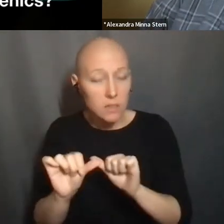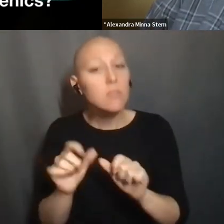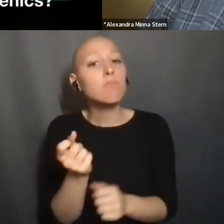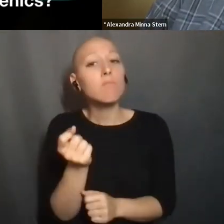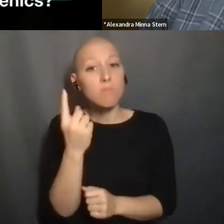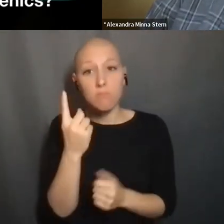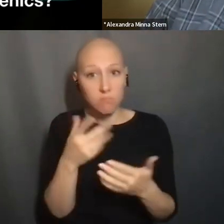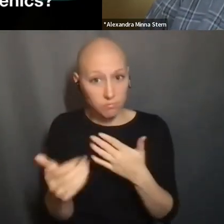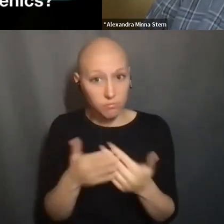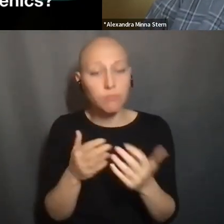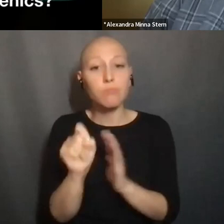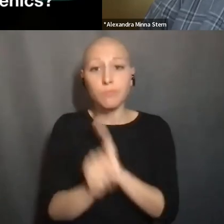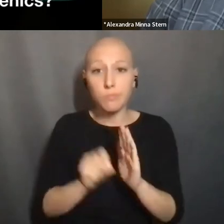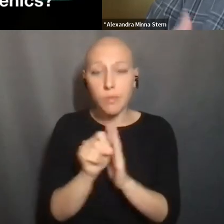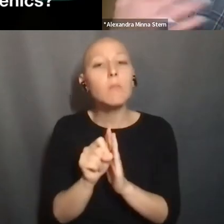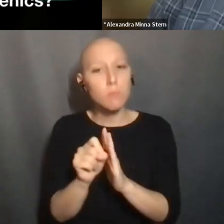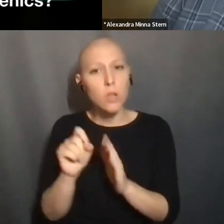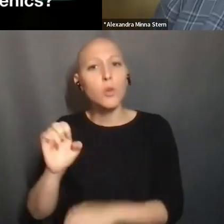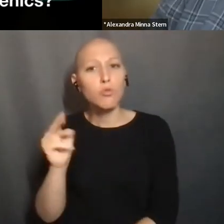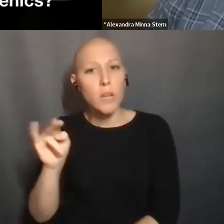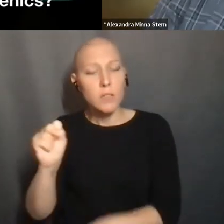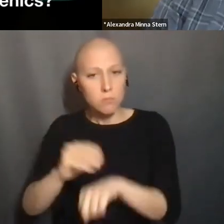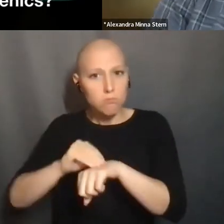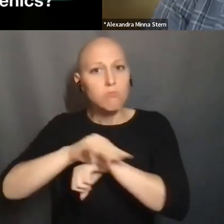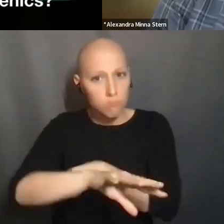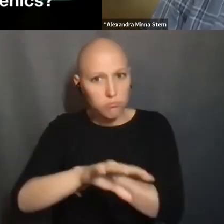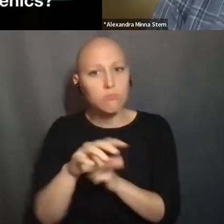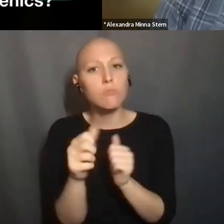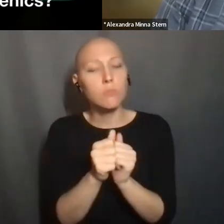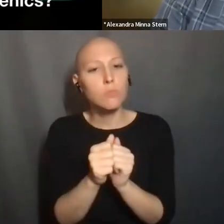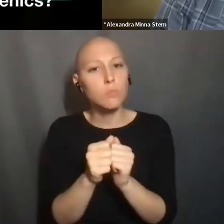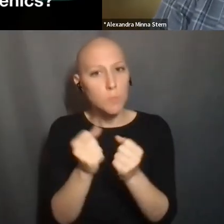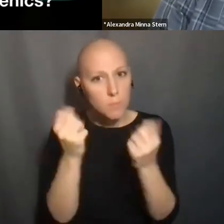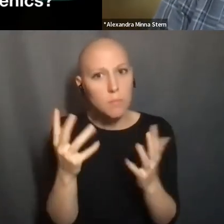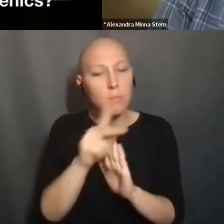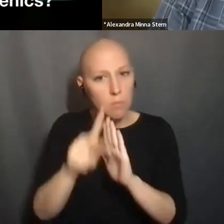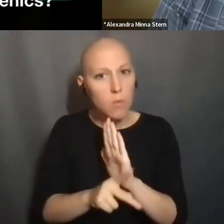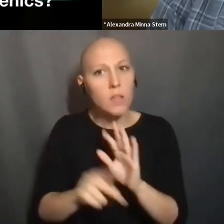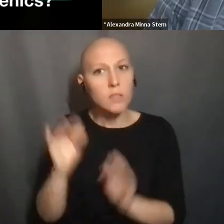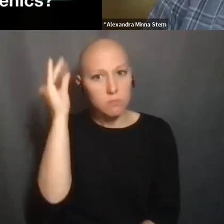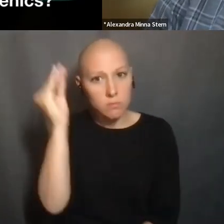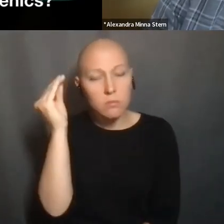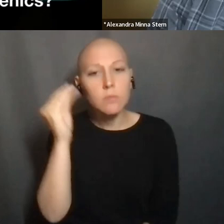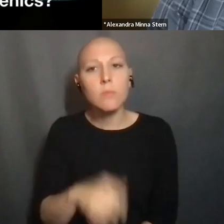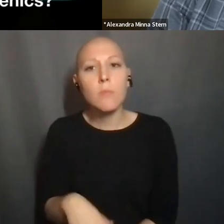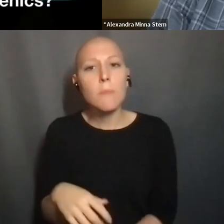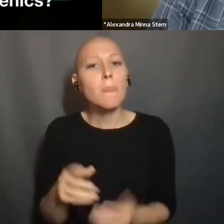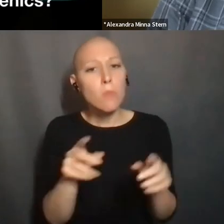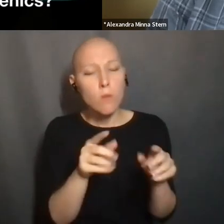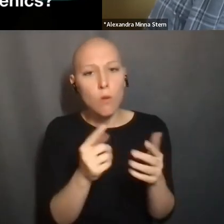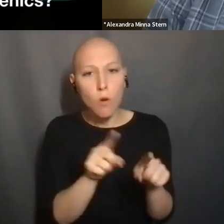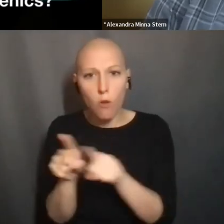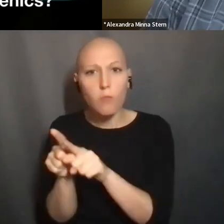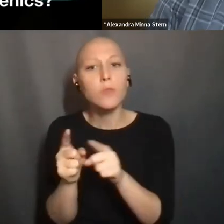DUTY HELD SWAY. AND IT WAS ALSO VERY MUCH AN ERA OF DOCTOR KNOWS BEST AND PATERNALISTIC MEDICINE.